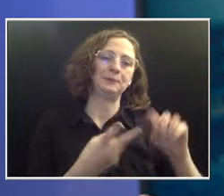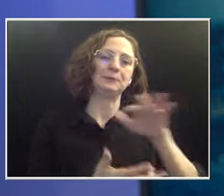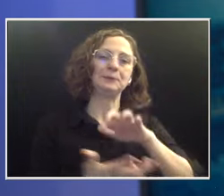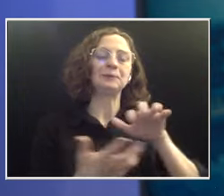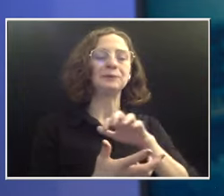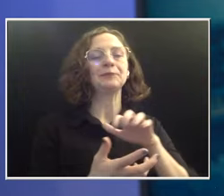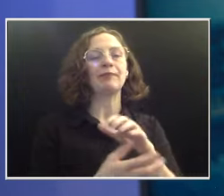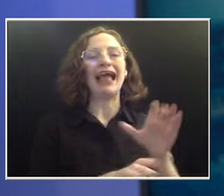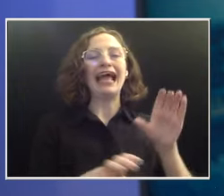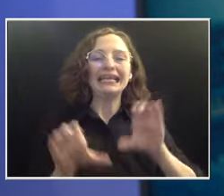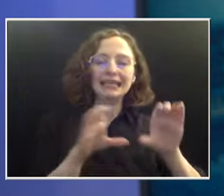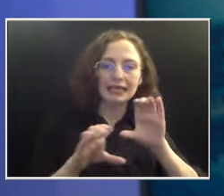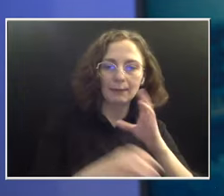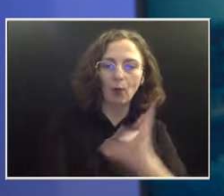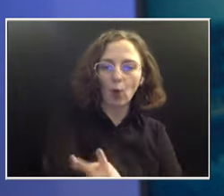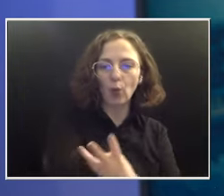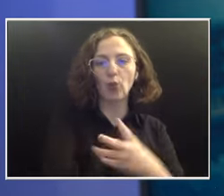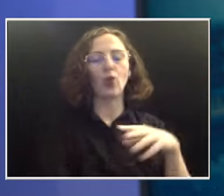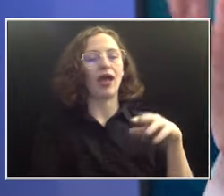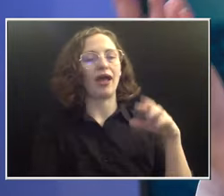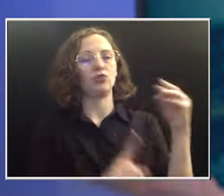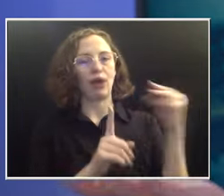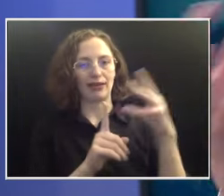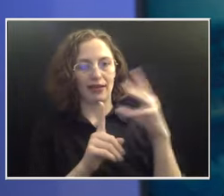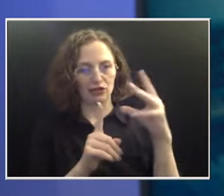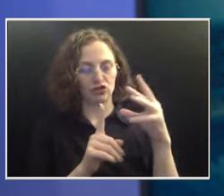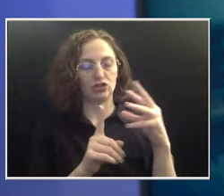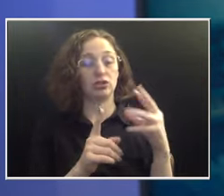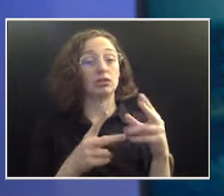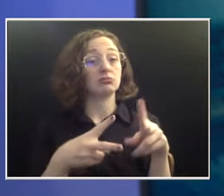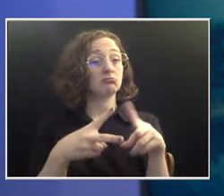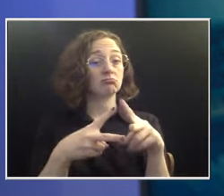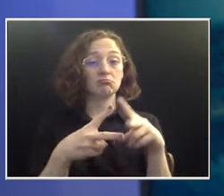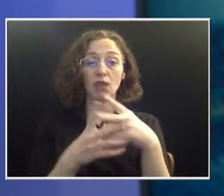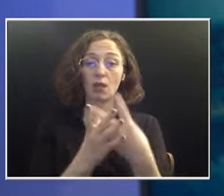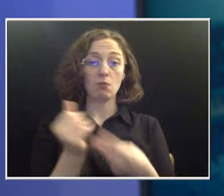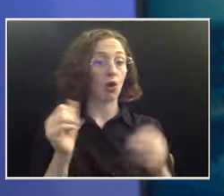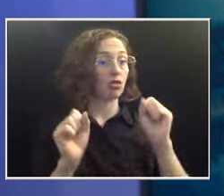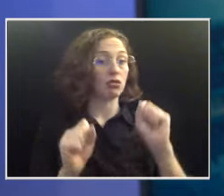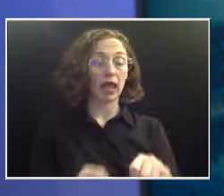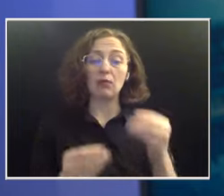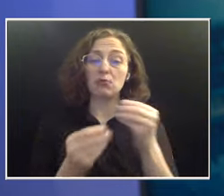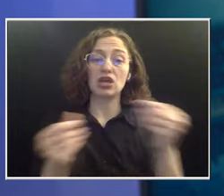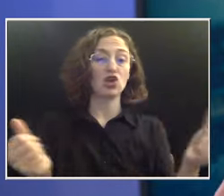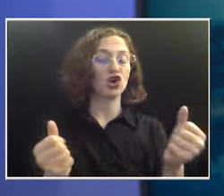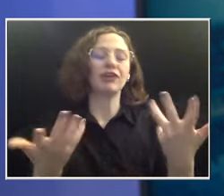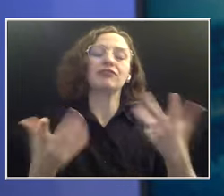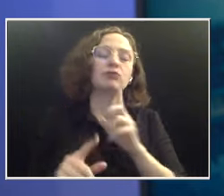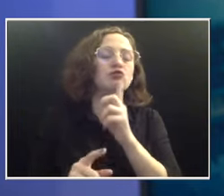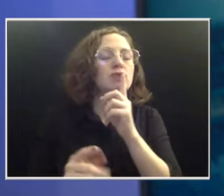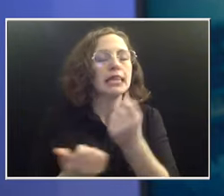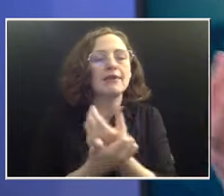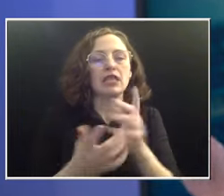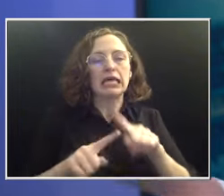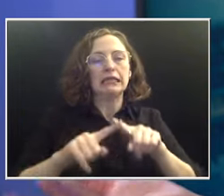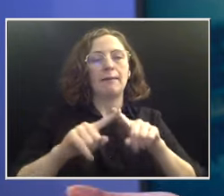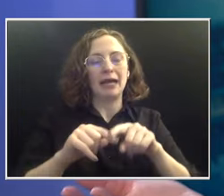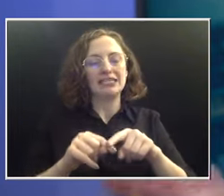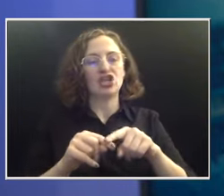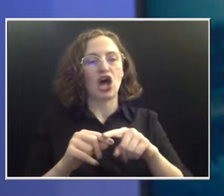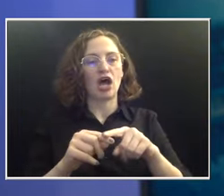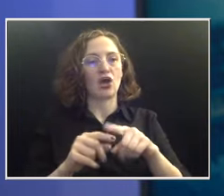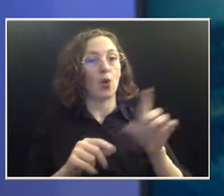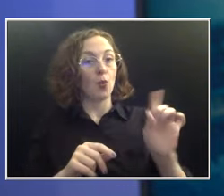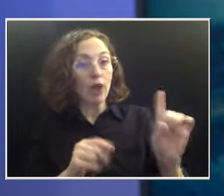they can both be equally curative. It really just depends on the size and location of the cancer. And so that's why it's really important that you see an